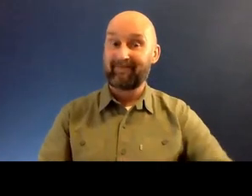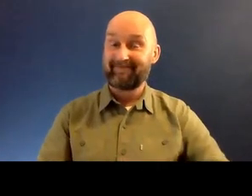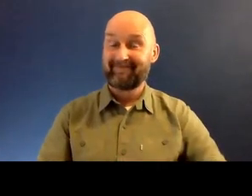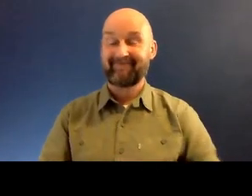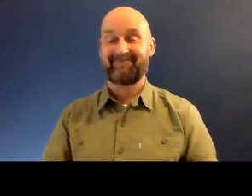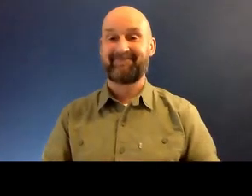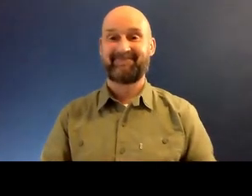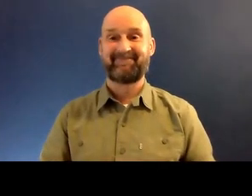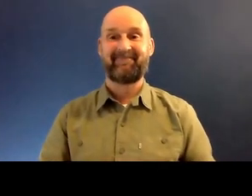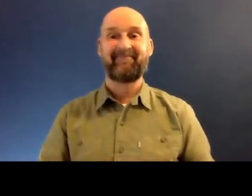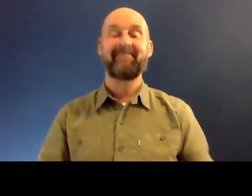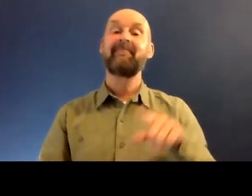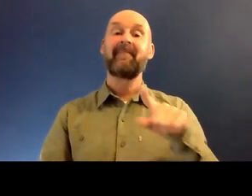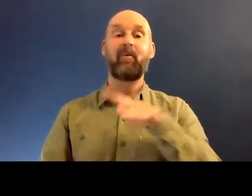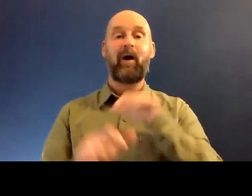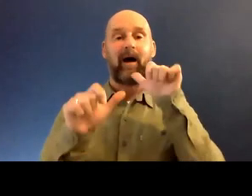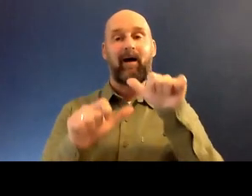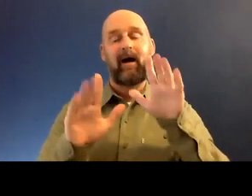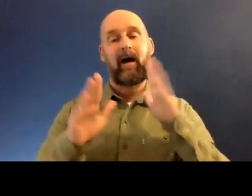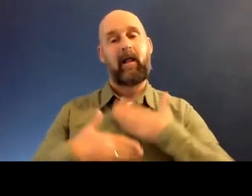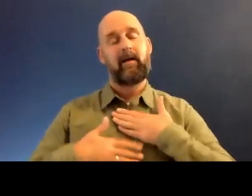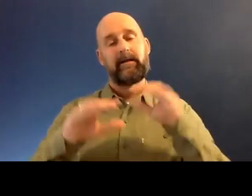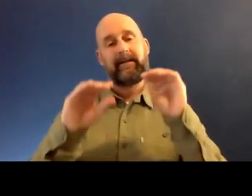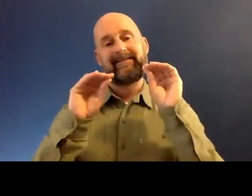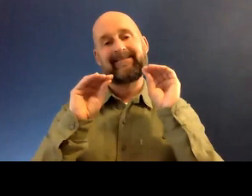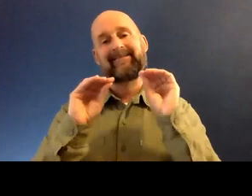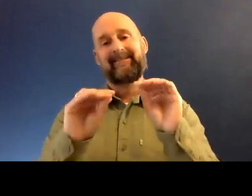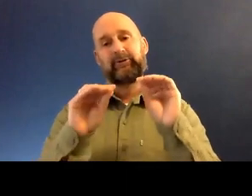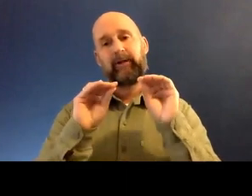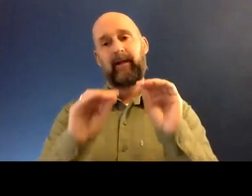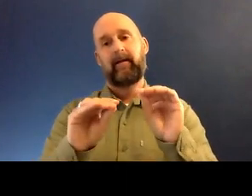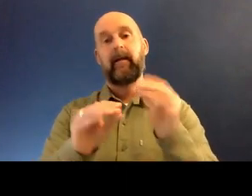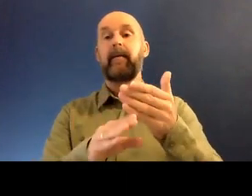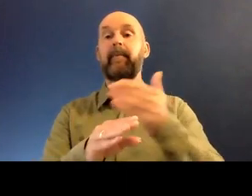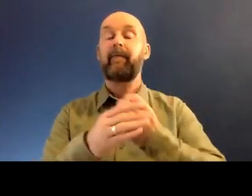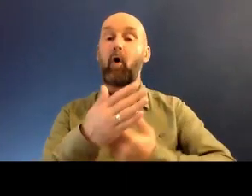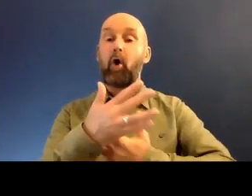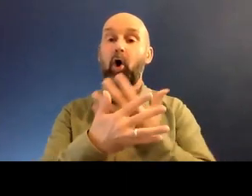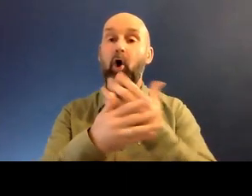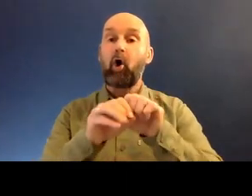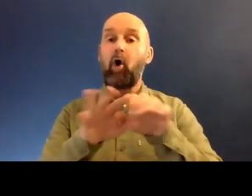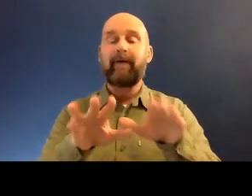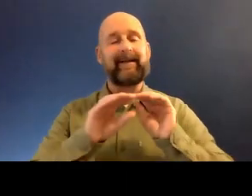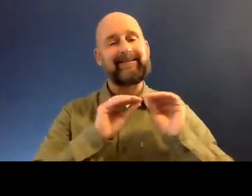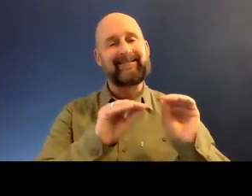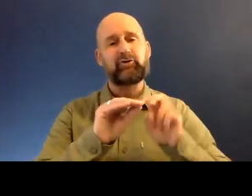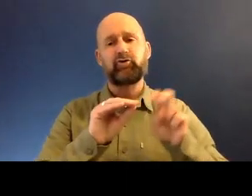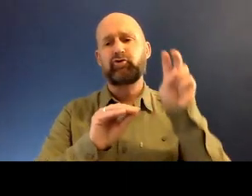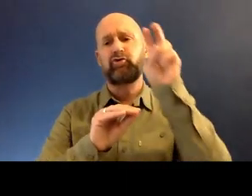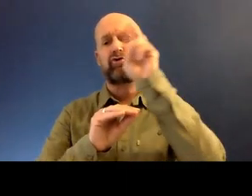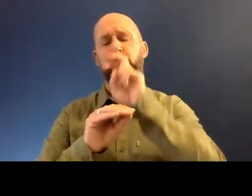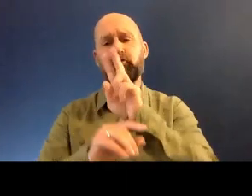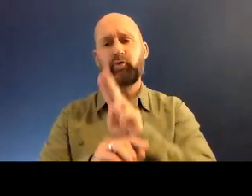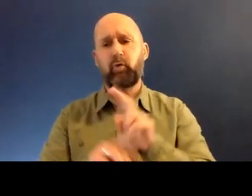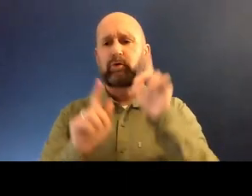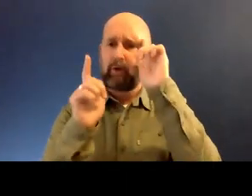What I love most of all is actually teaching. So I, before COVID hit, I used to teach a lot in different schools,